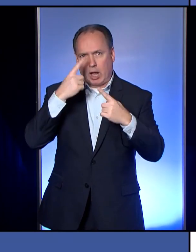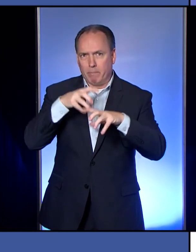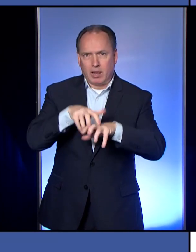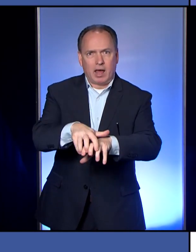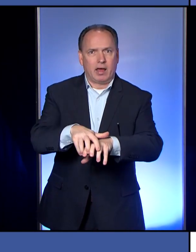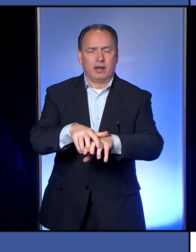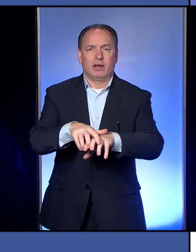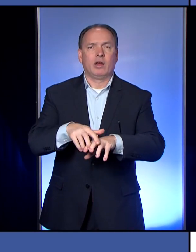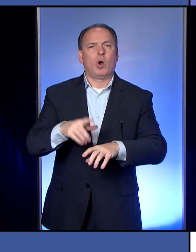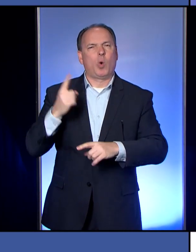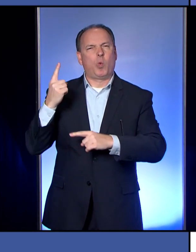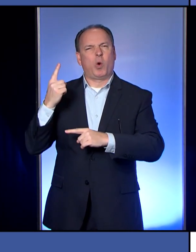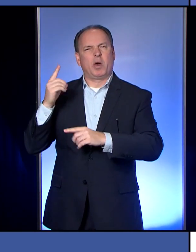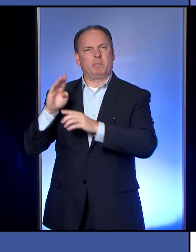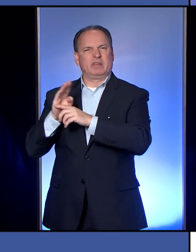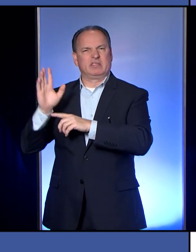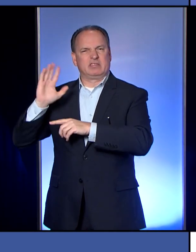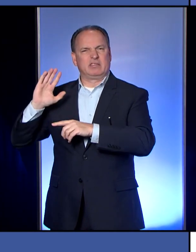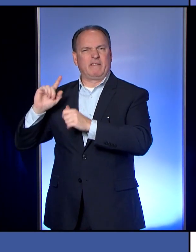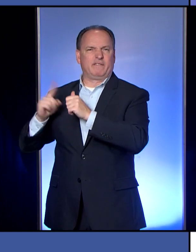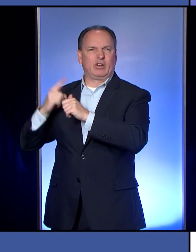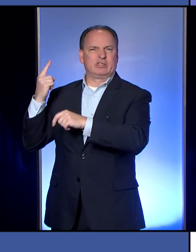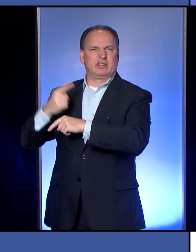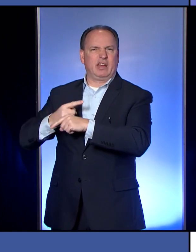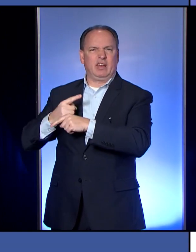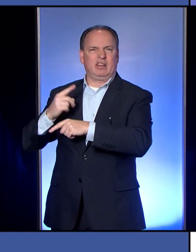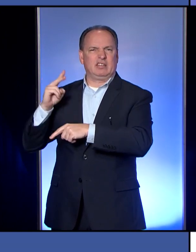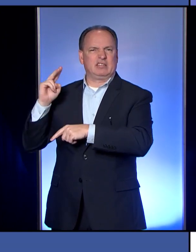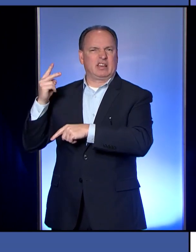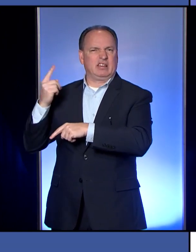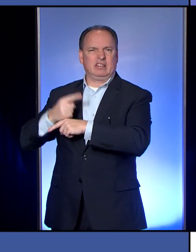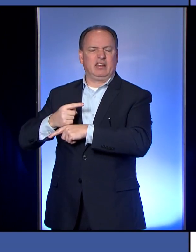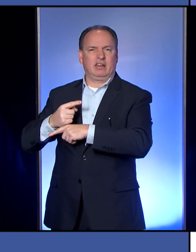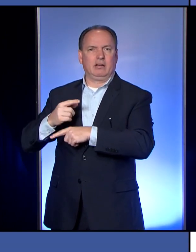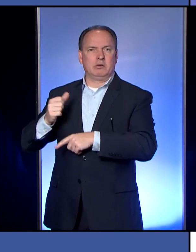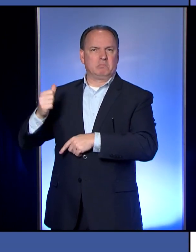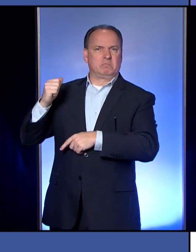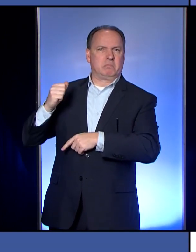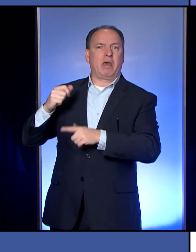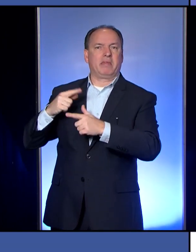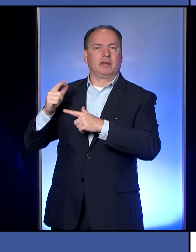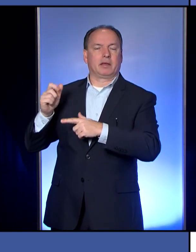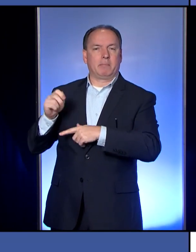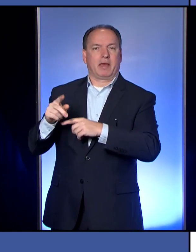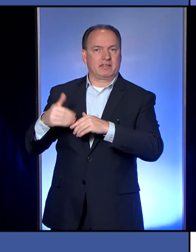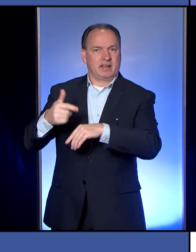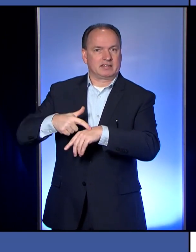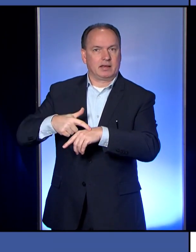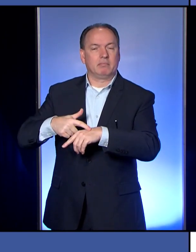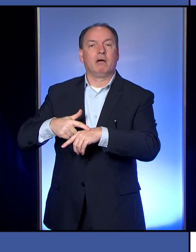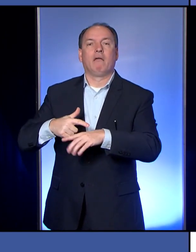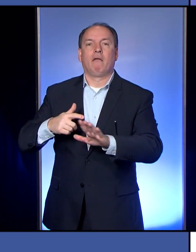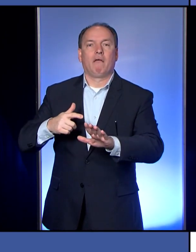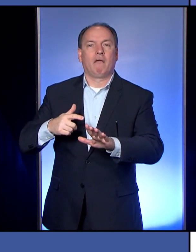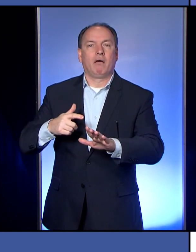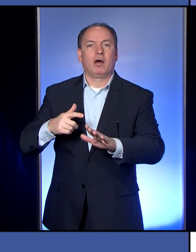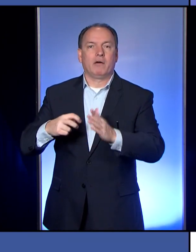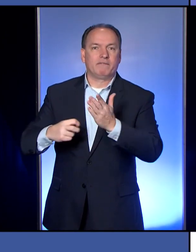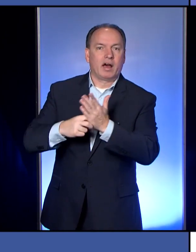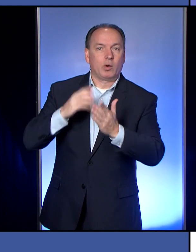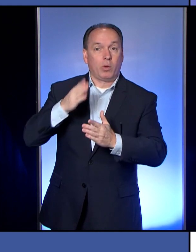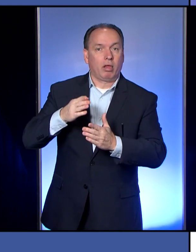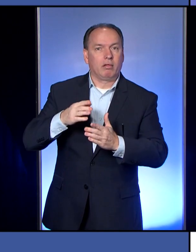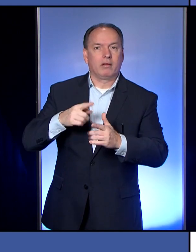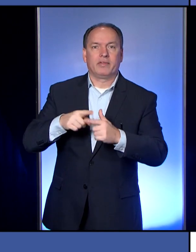second day, which basically defied us for 24 hours, and then we came back and we said the next time we come out, now it will be a fine,